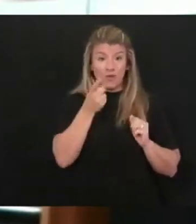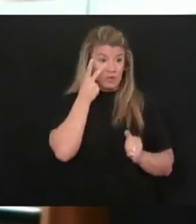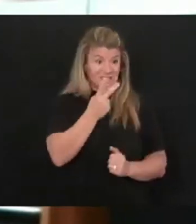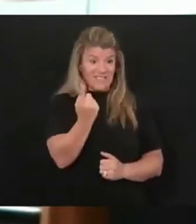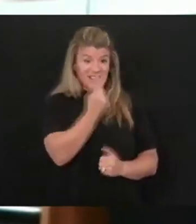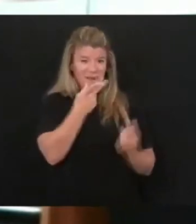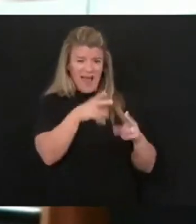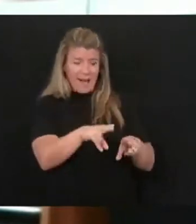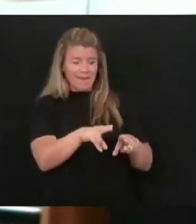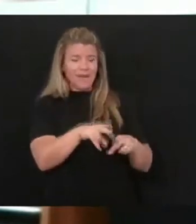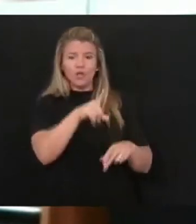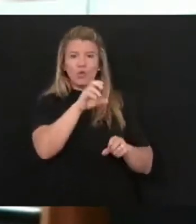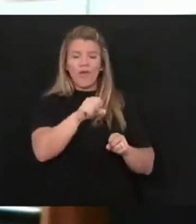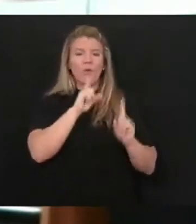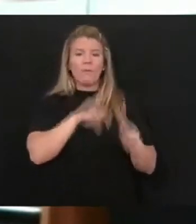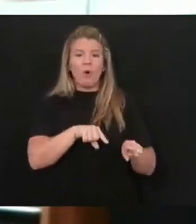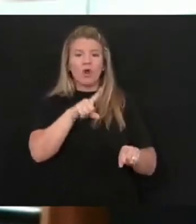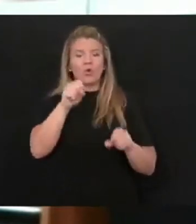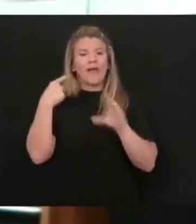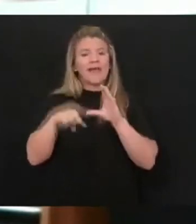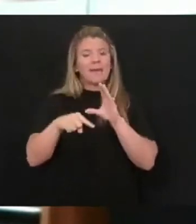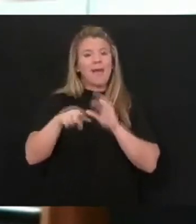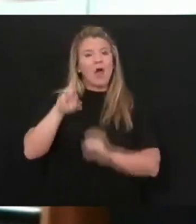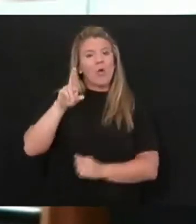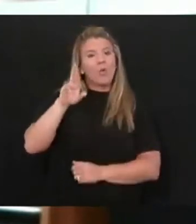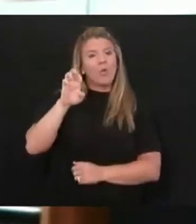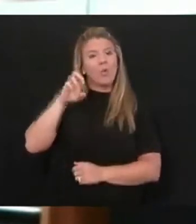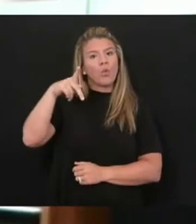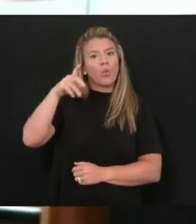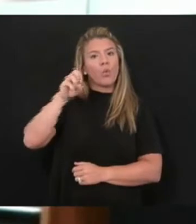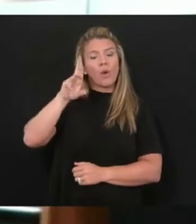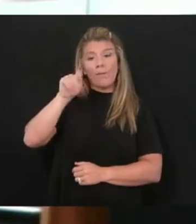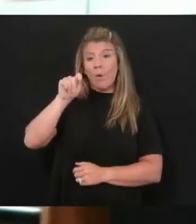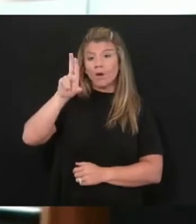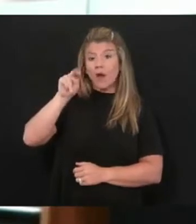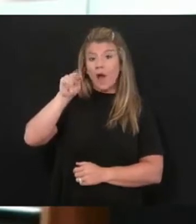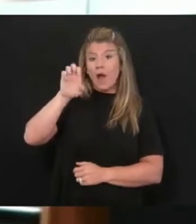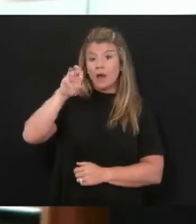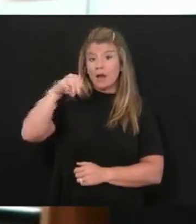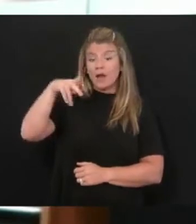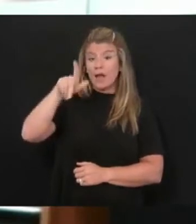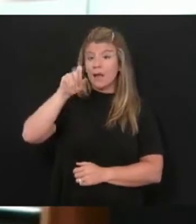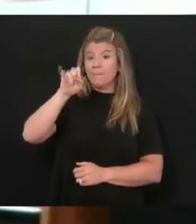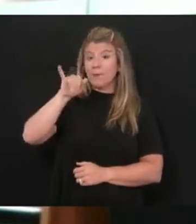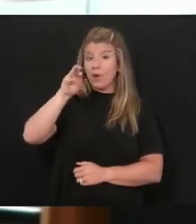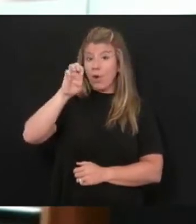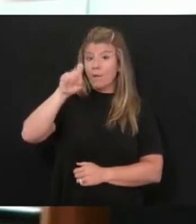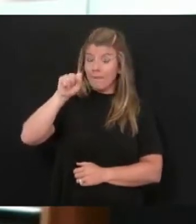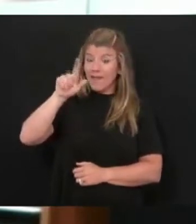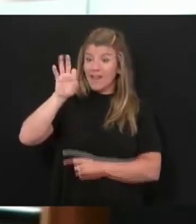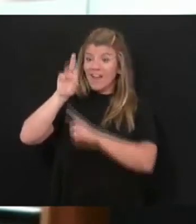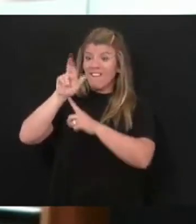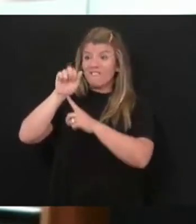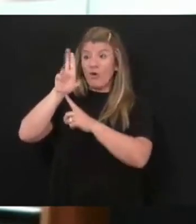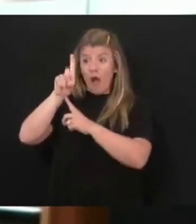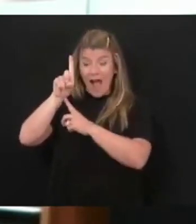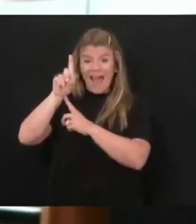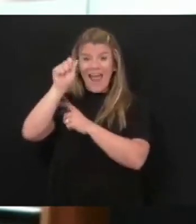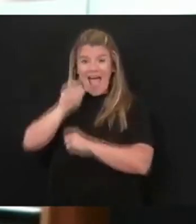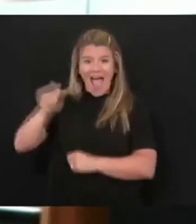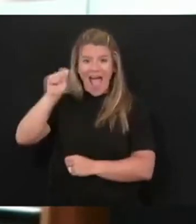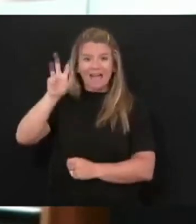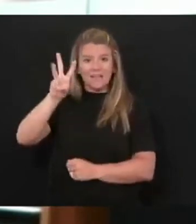you can email workforce at report unemployment fraud at wv.gov. Again, that's report